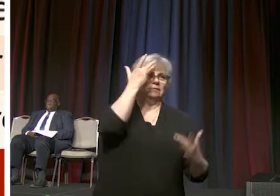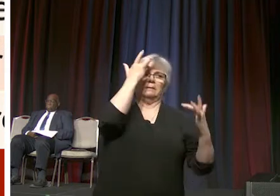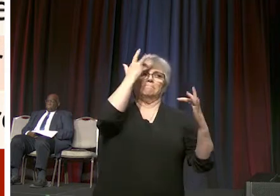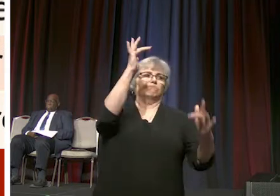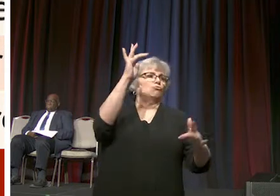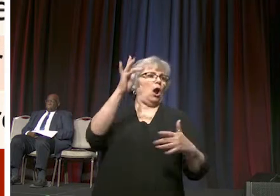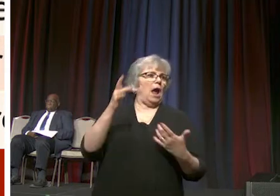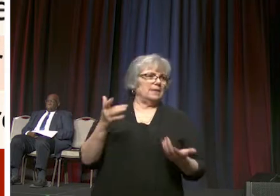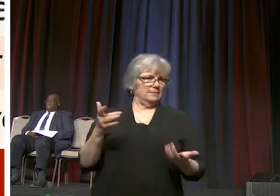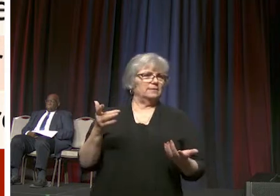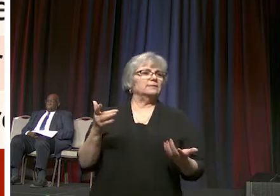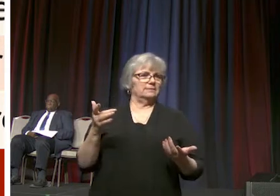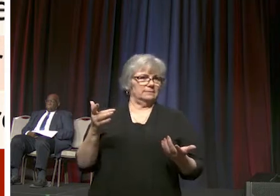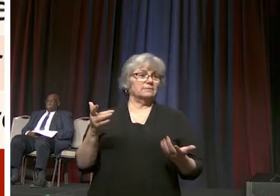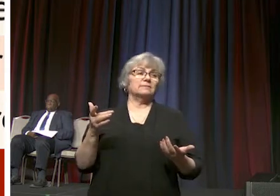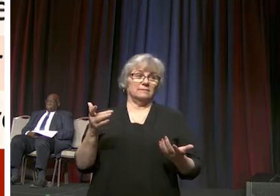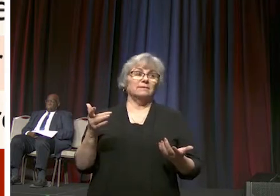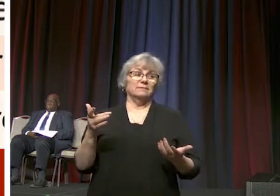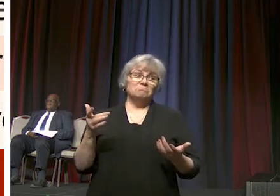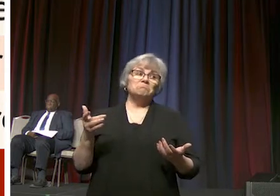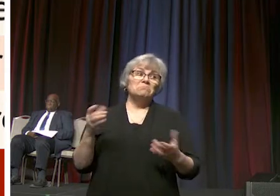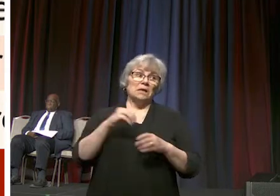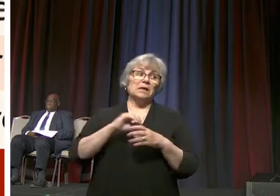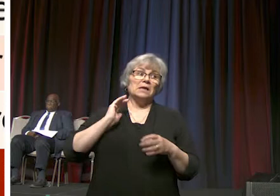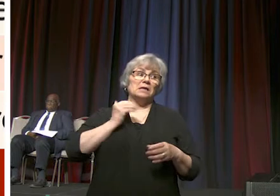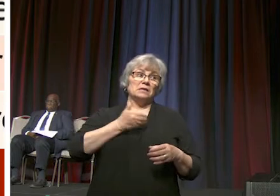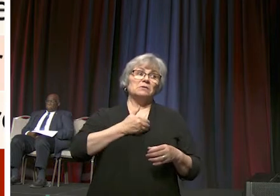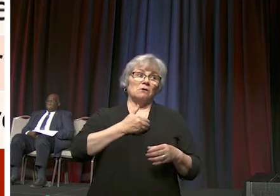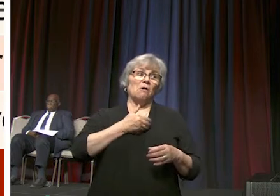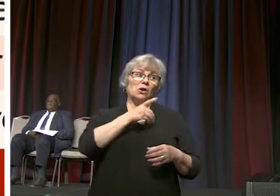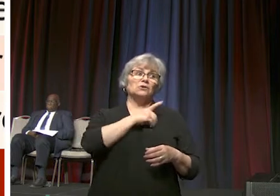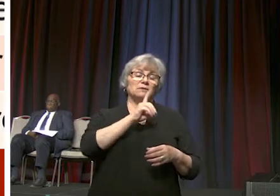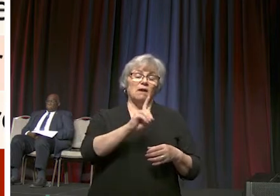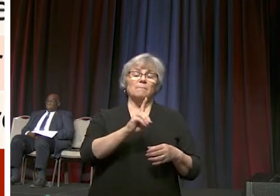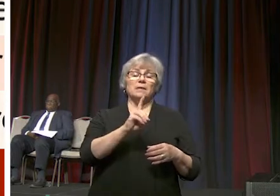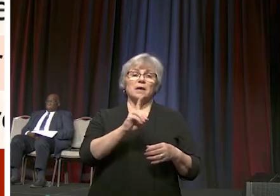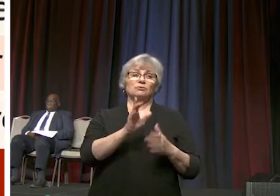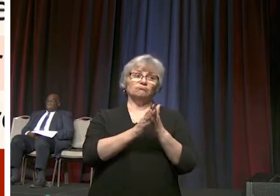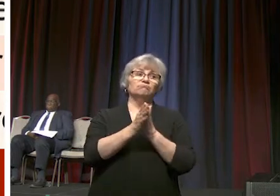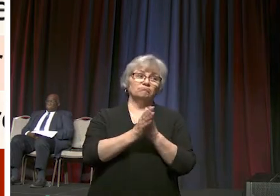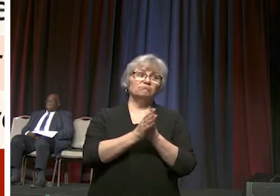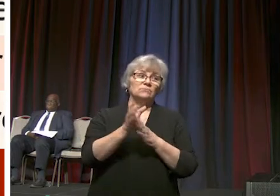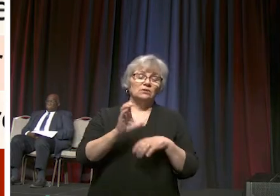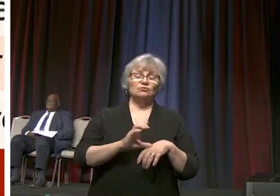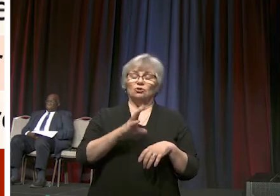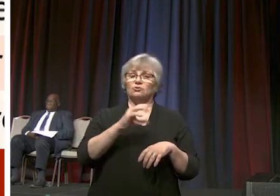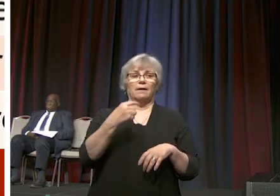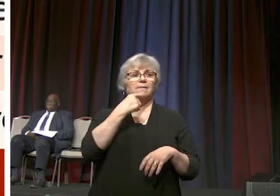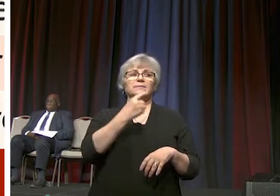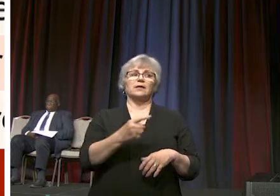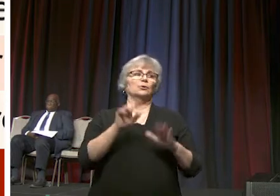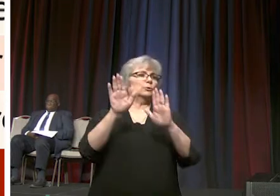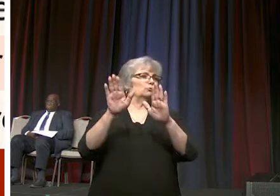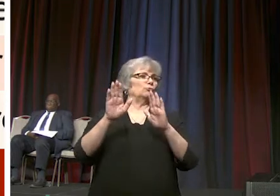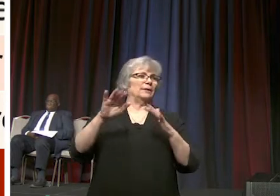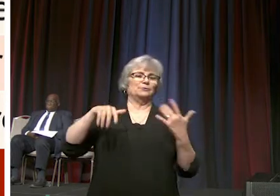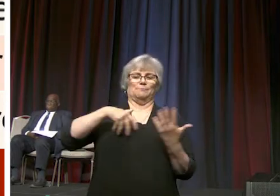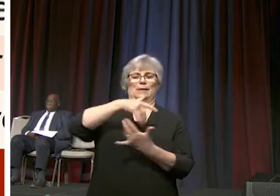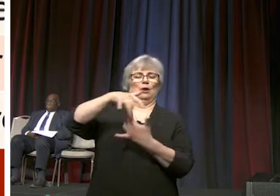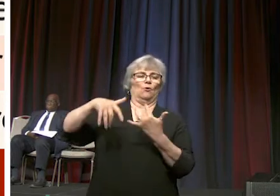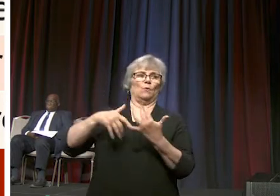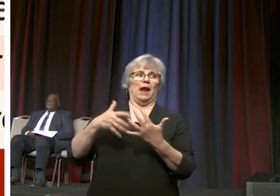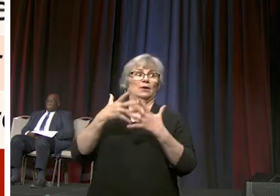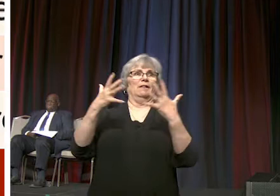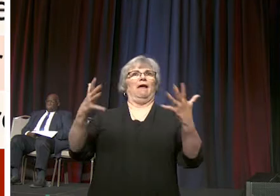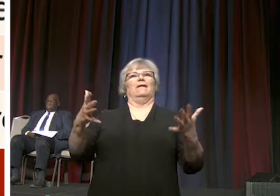in our denomination were part of this and I just tell you it was great to be around a lot of great